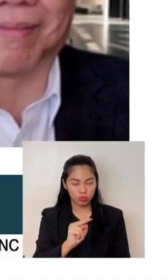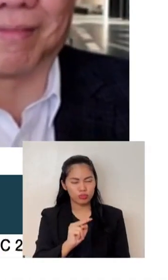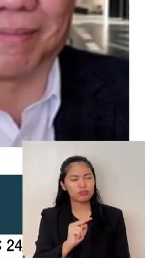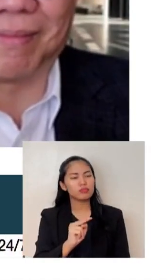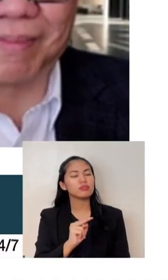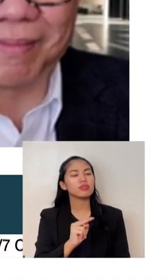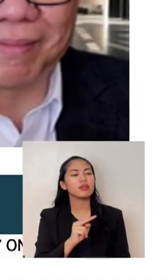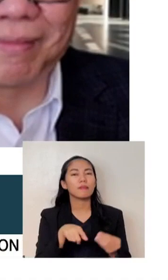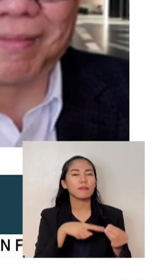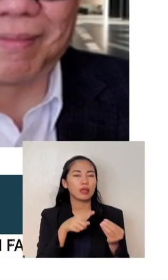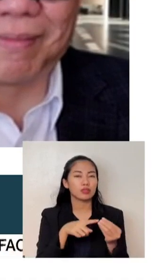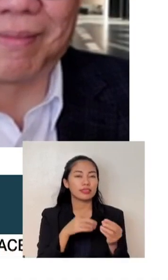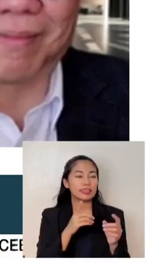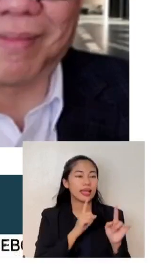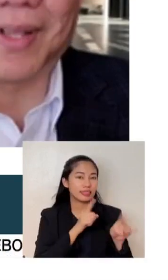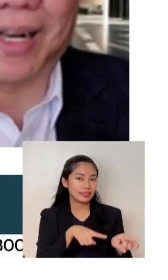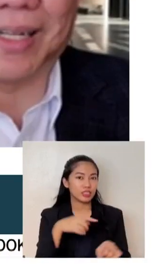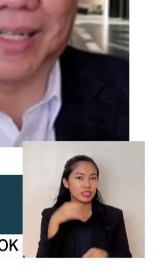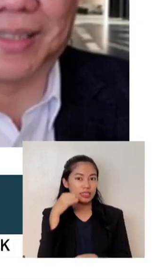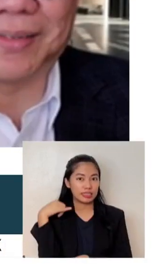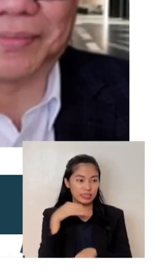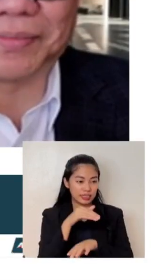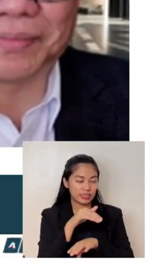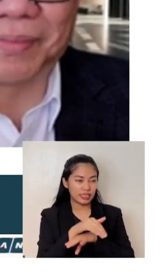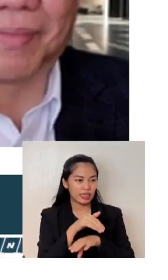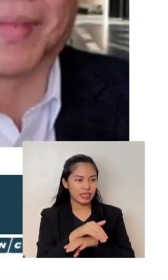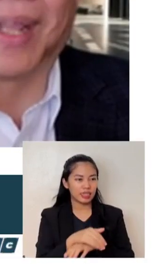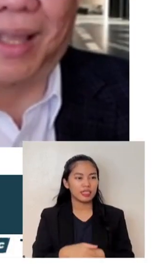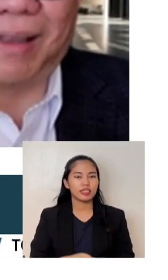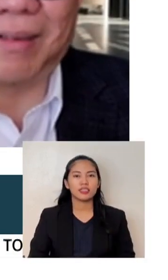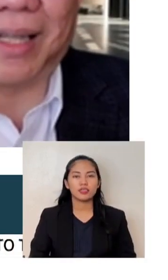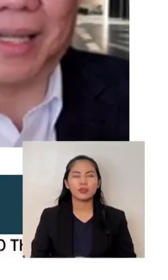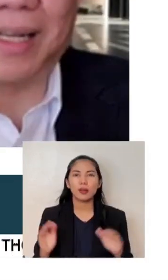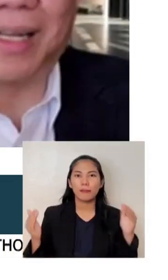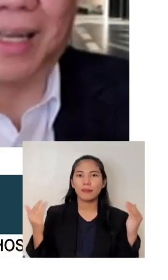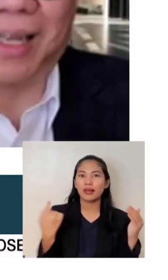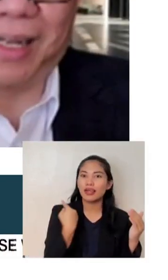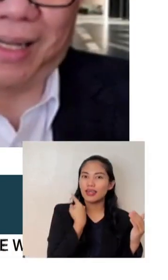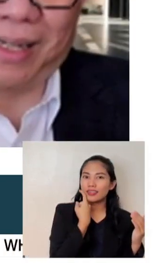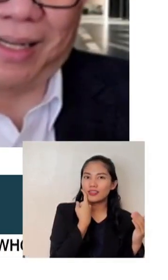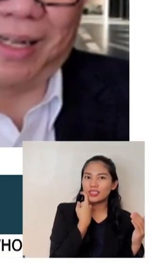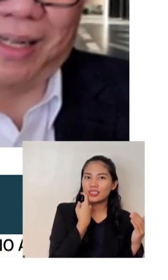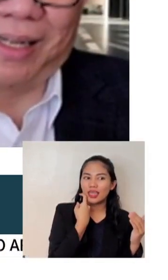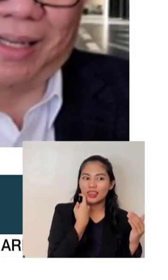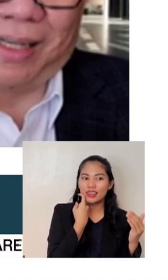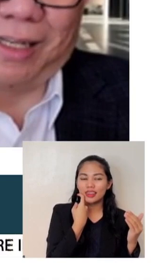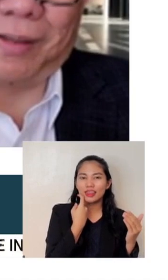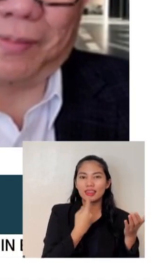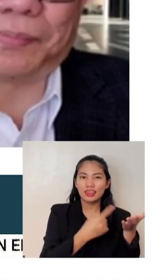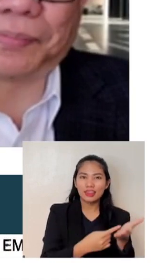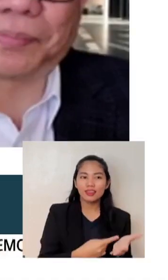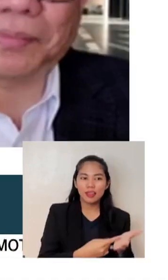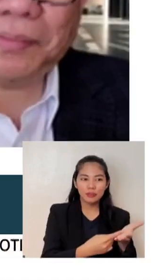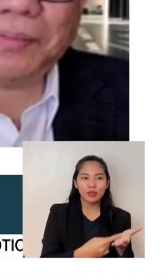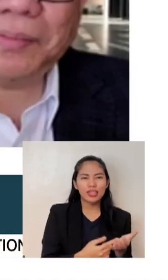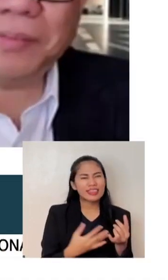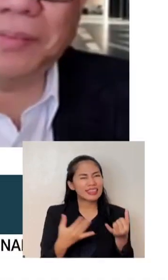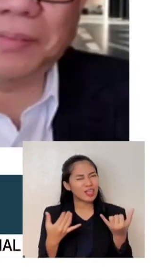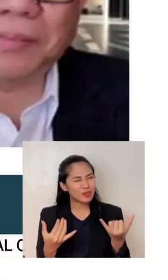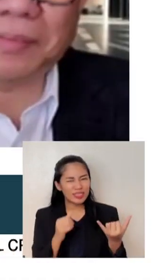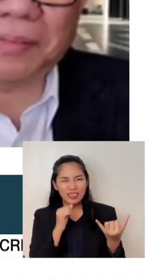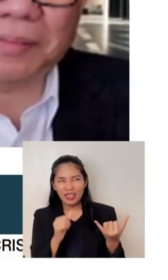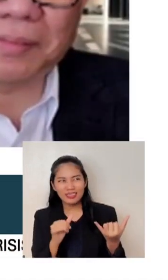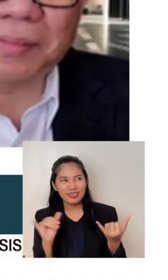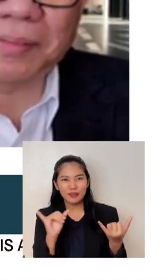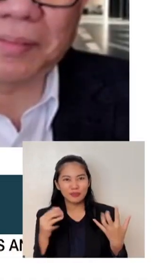He wasn't as strong as he was in other interviews and forums. I